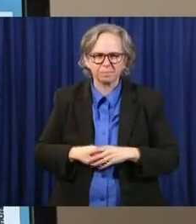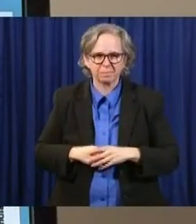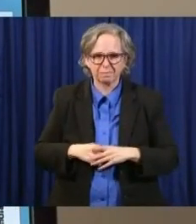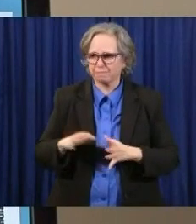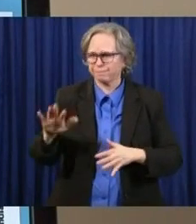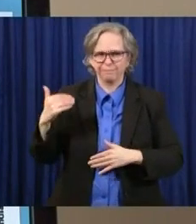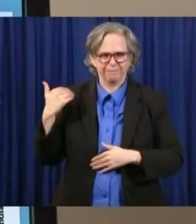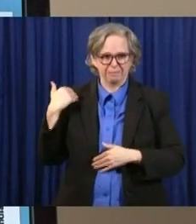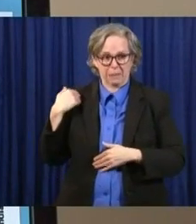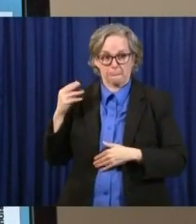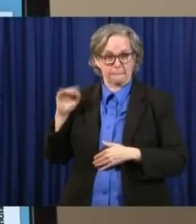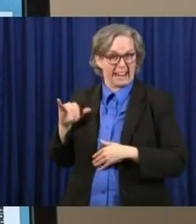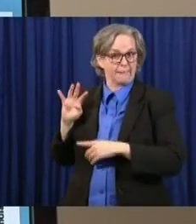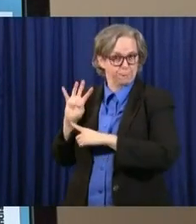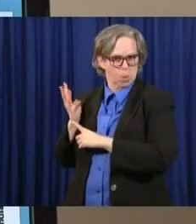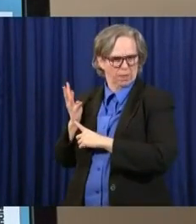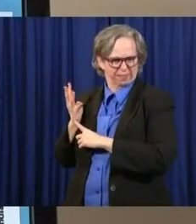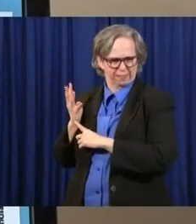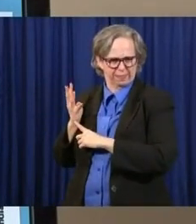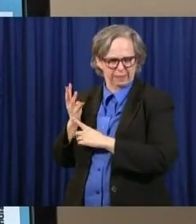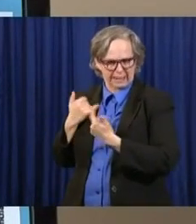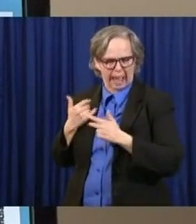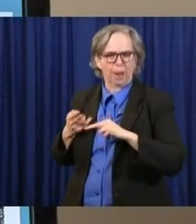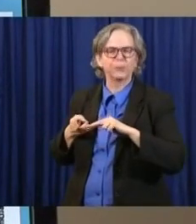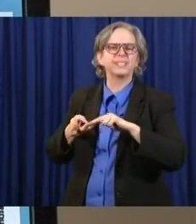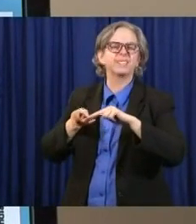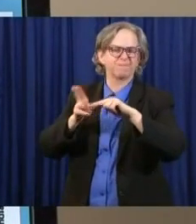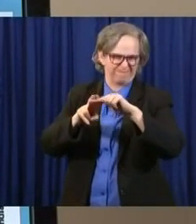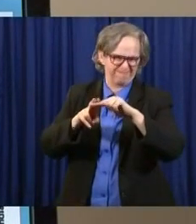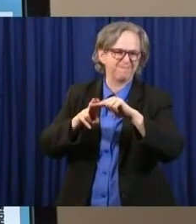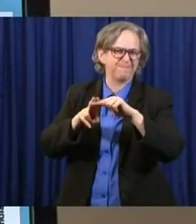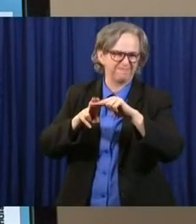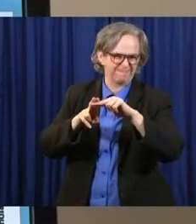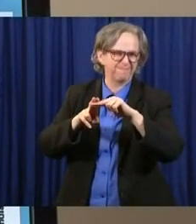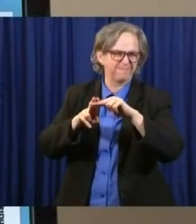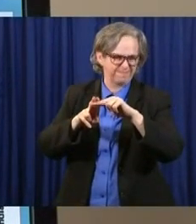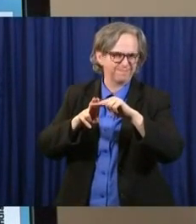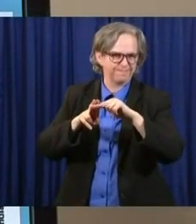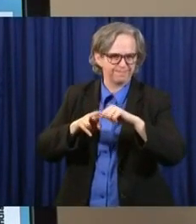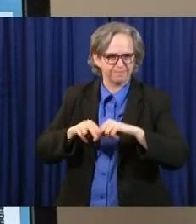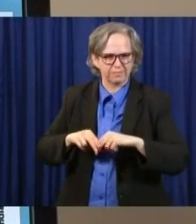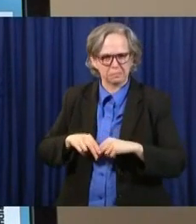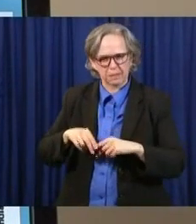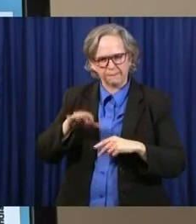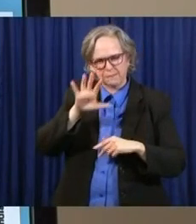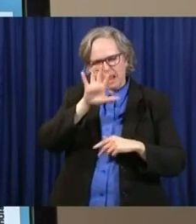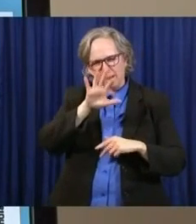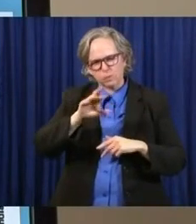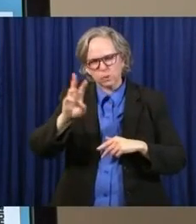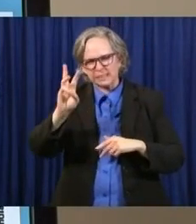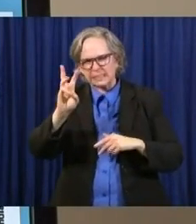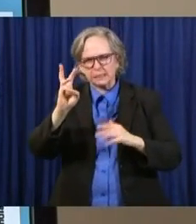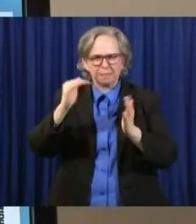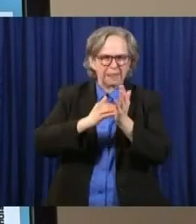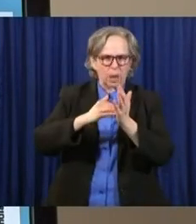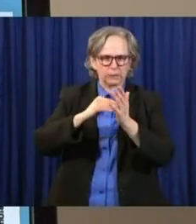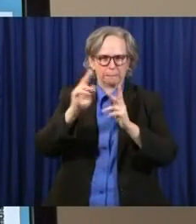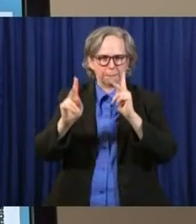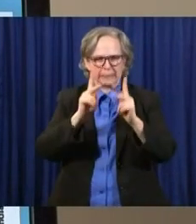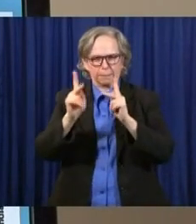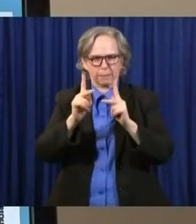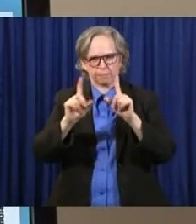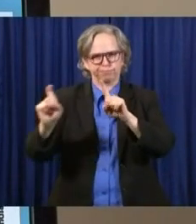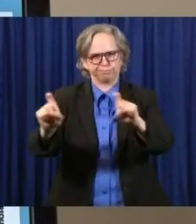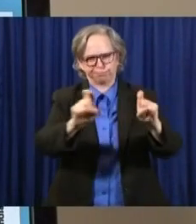again over up toward the 5,000 to 6,000 mark. And we'll keep all of that, again, on our